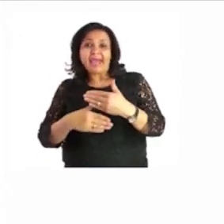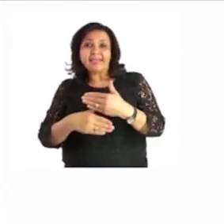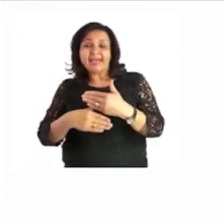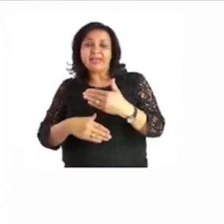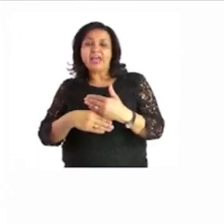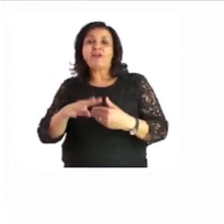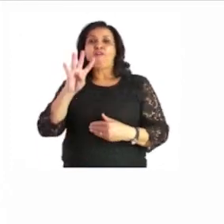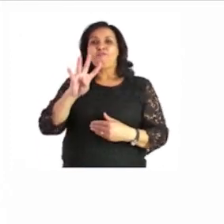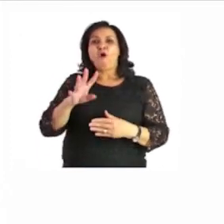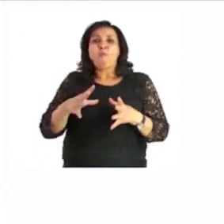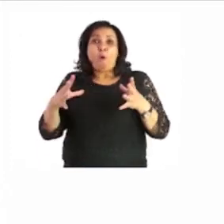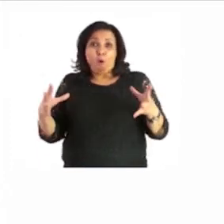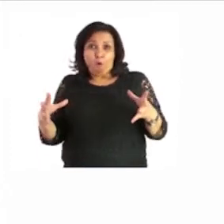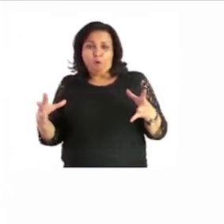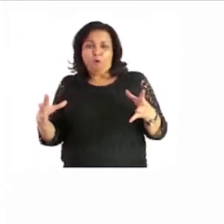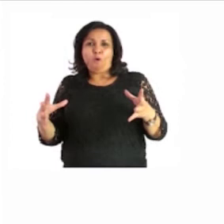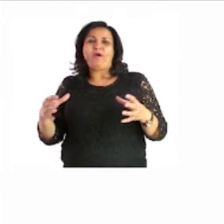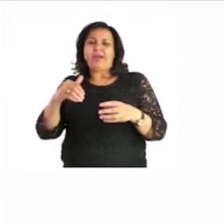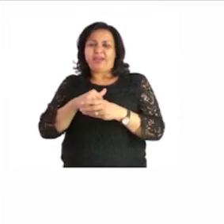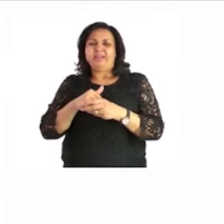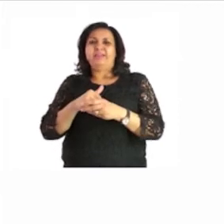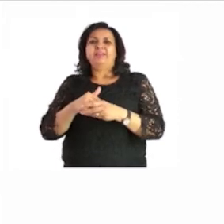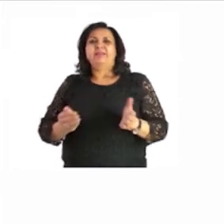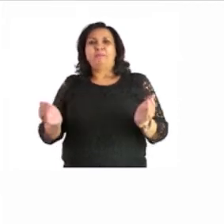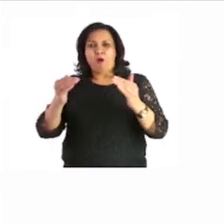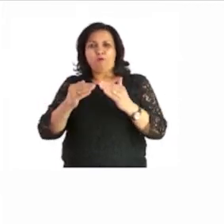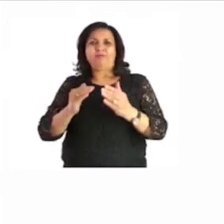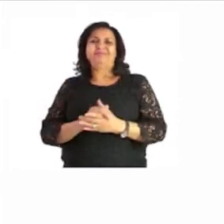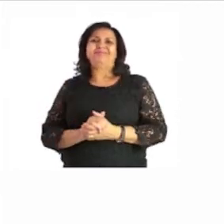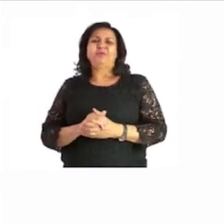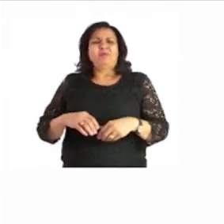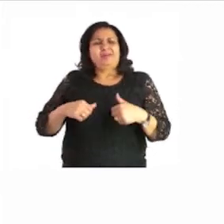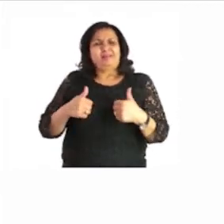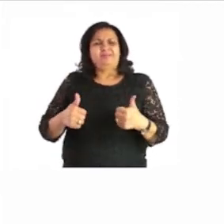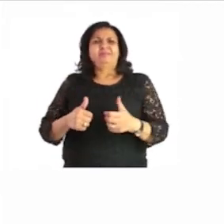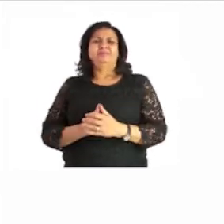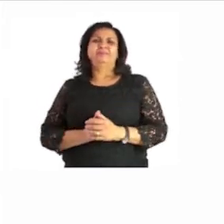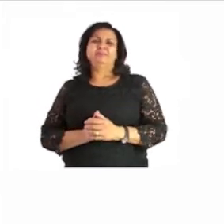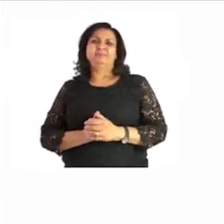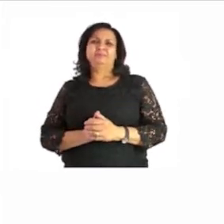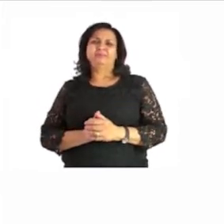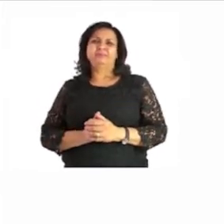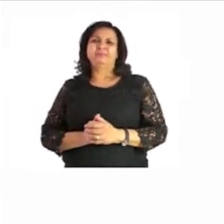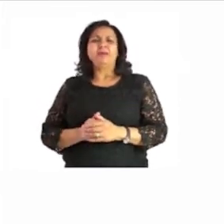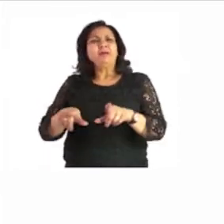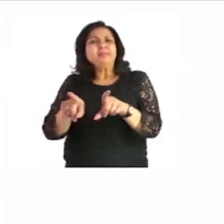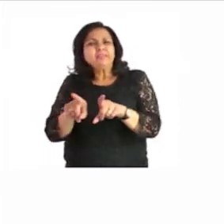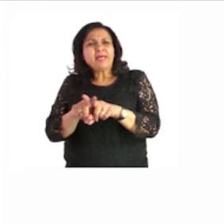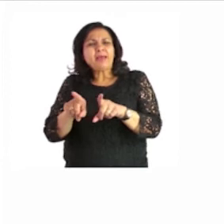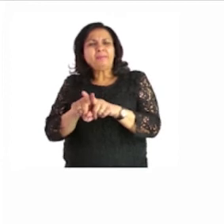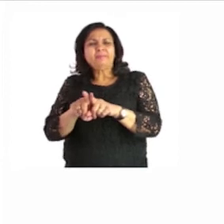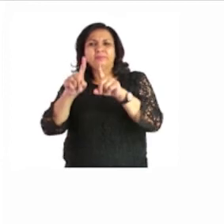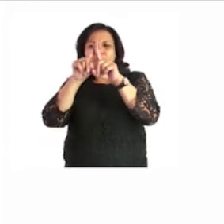fishes in the bowl well done yes it should be the shape of the triangle if